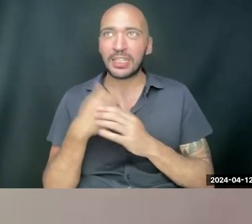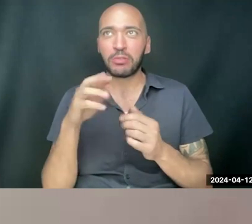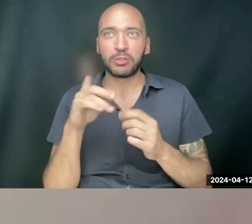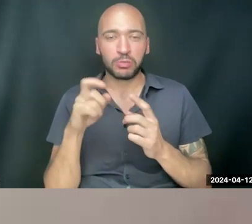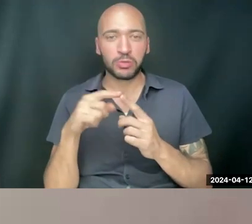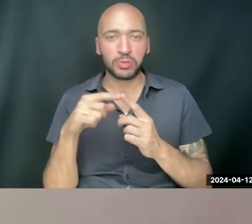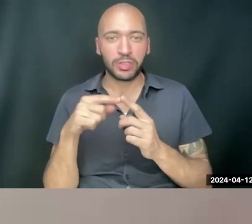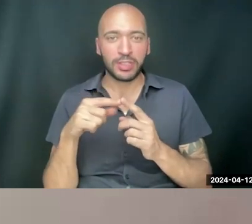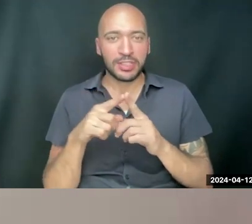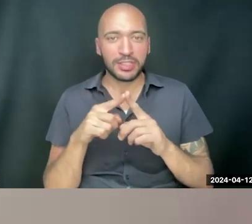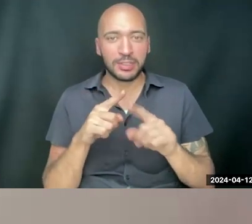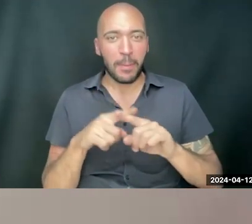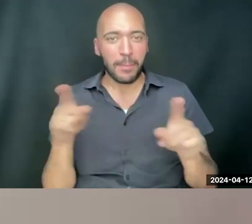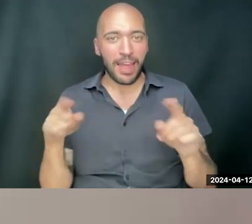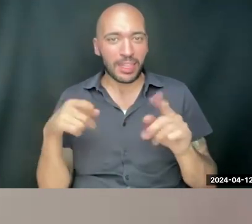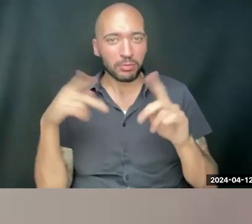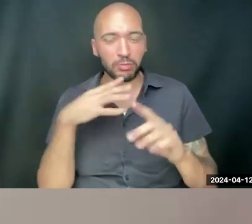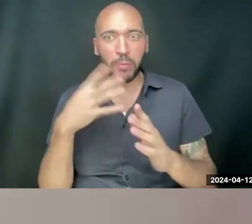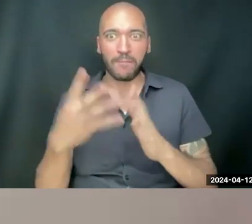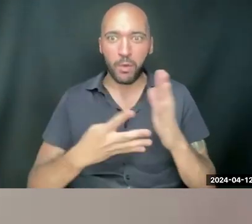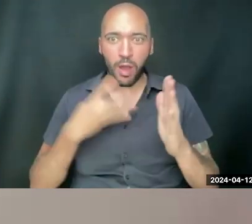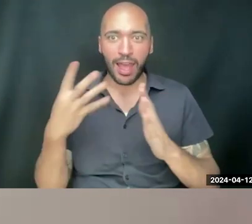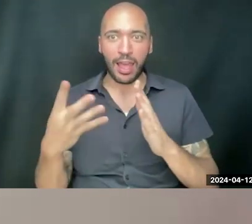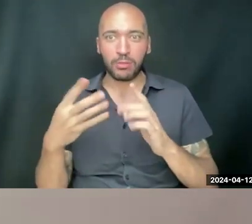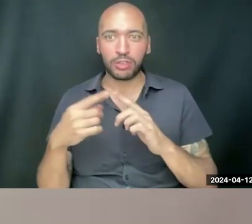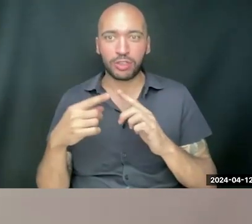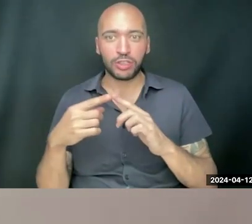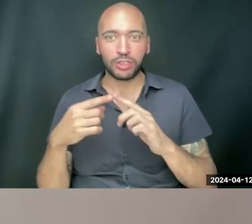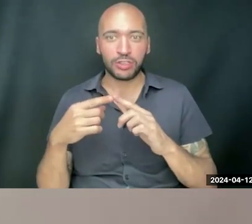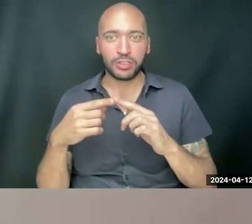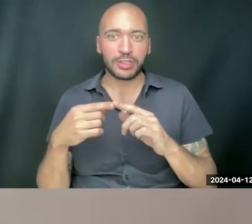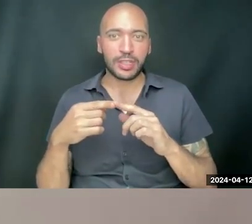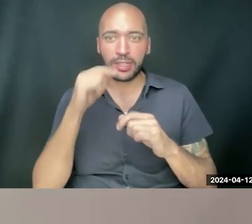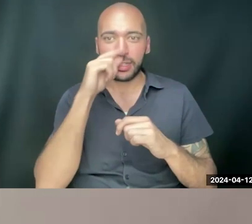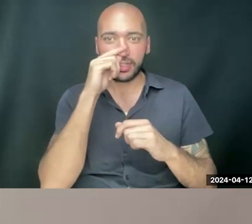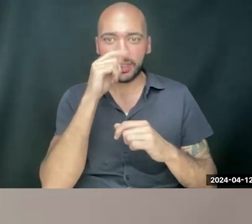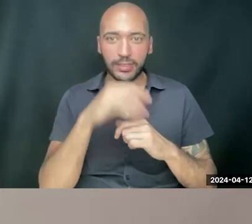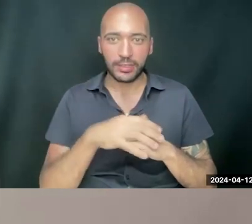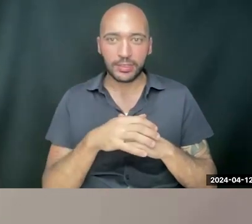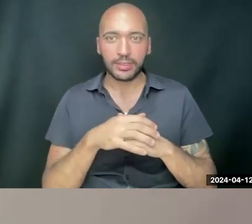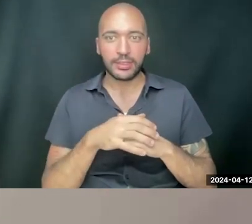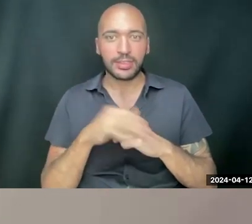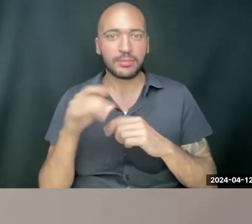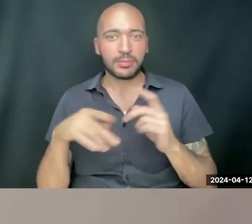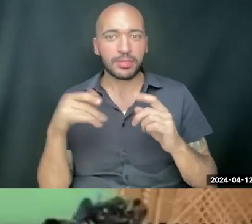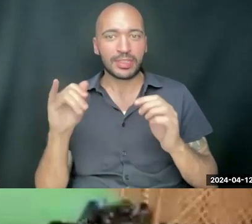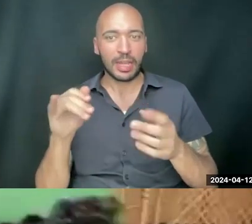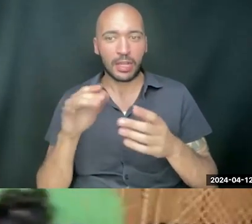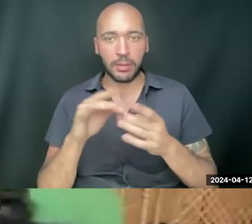they would be like, this person has been talking for four hours. And now that, like, these two women are talking, she's still moderating.